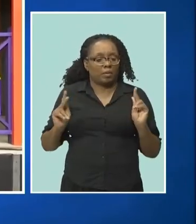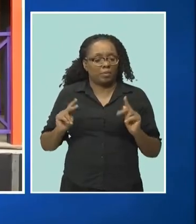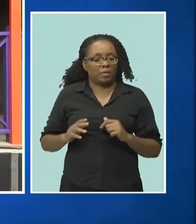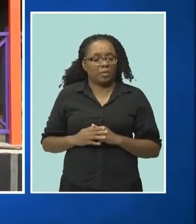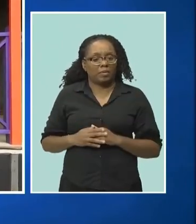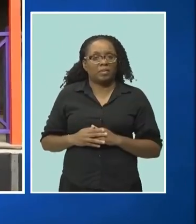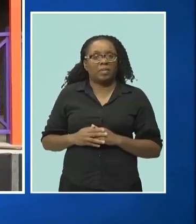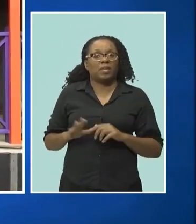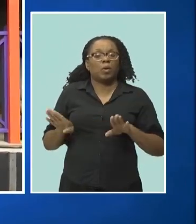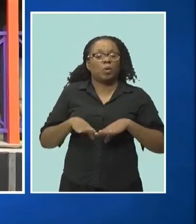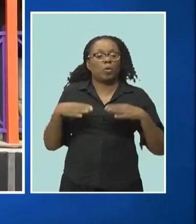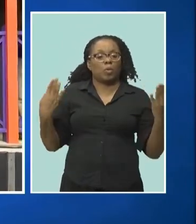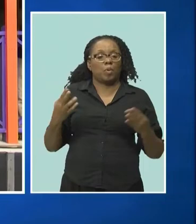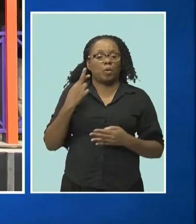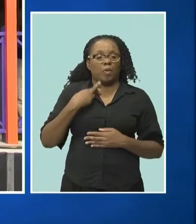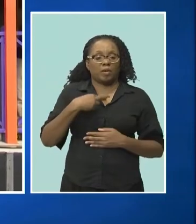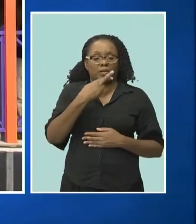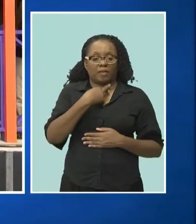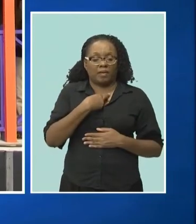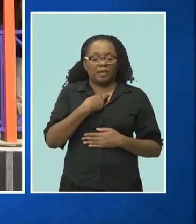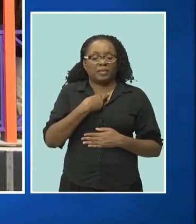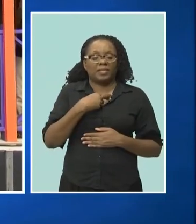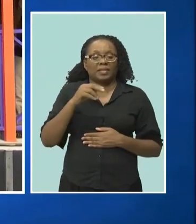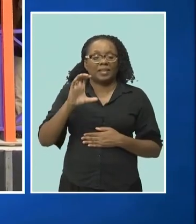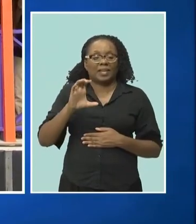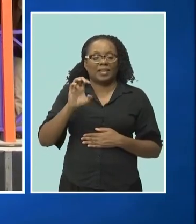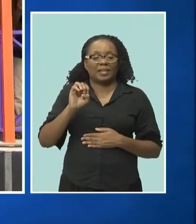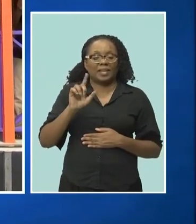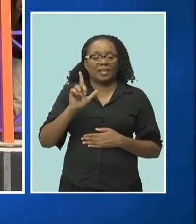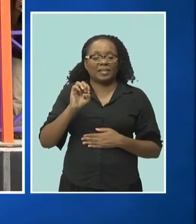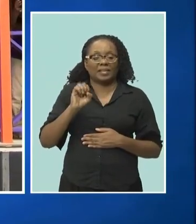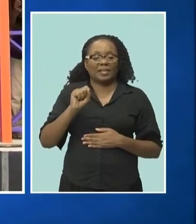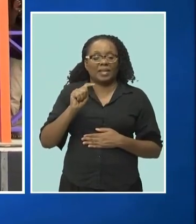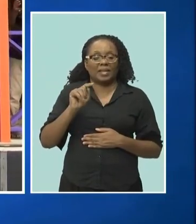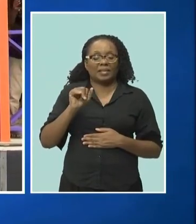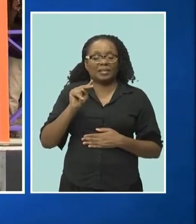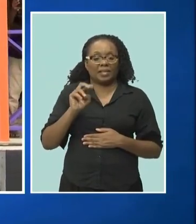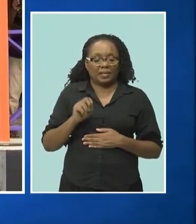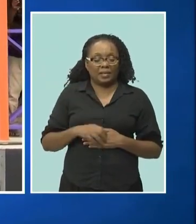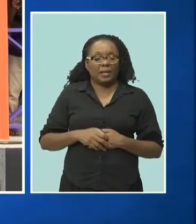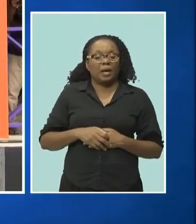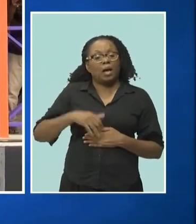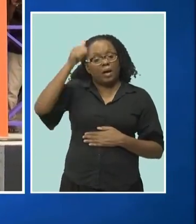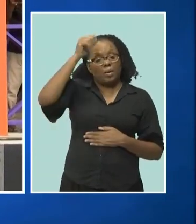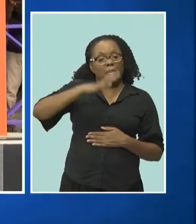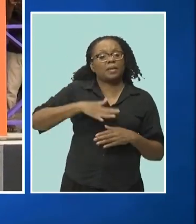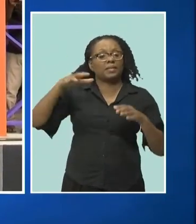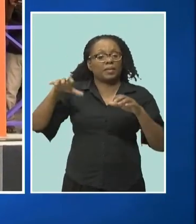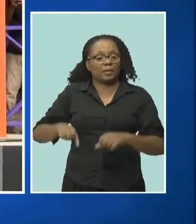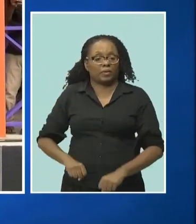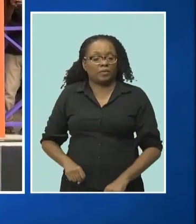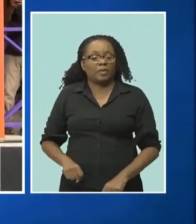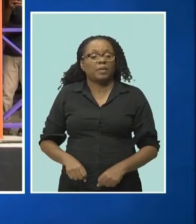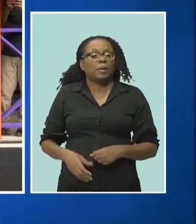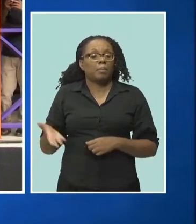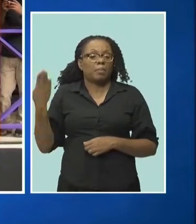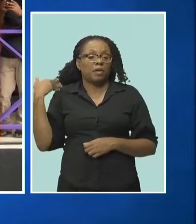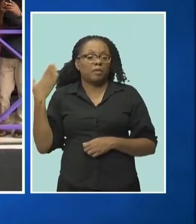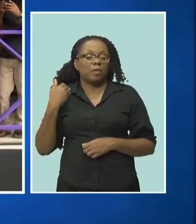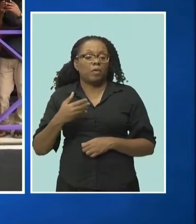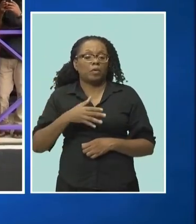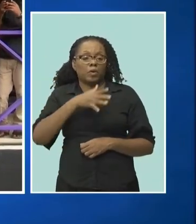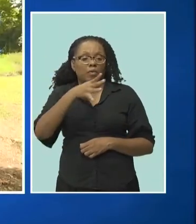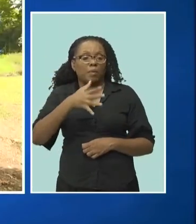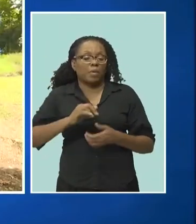St. Thomas, where Tyrell Giles has taken over its operations from his grandmother and owner Celestine Giles. The restaurant is located